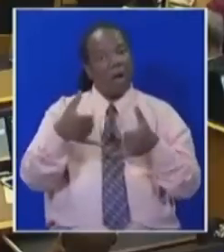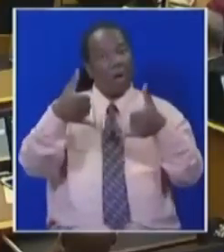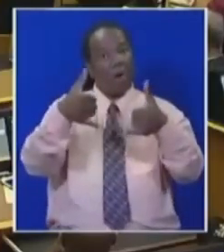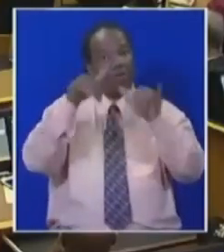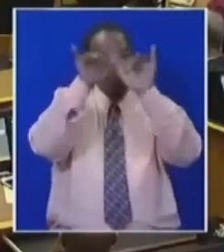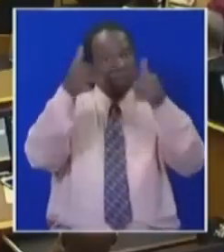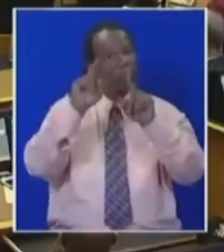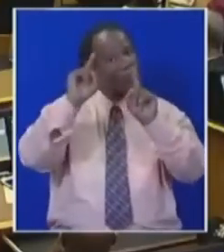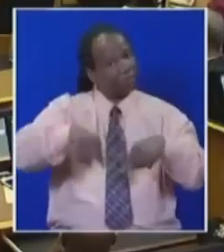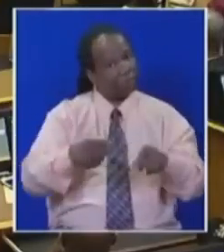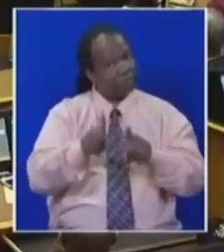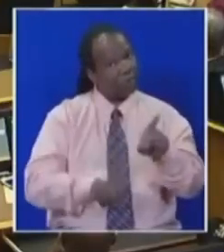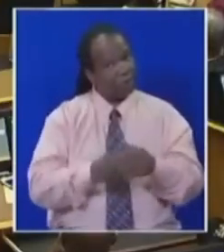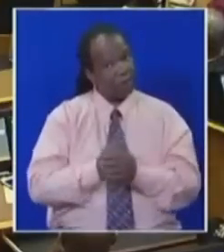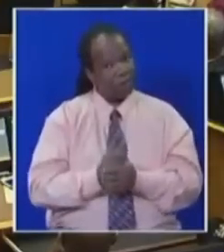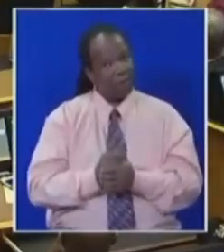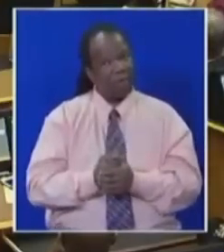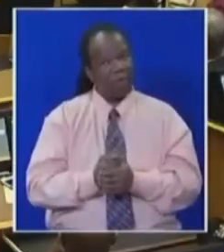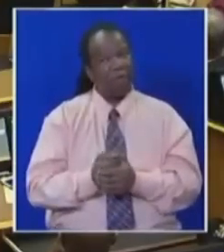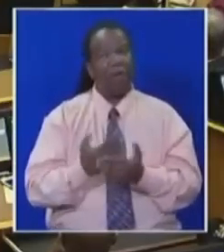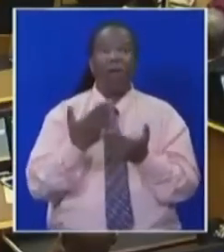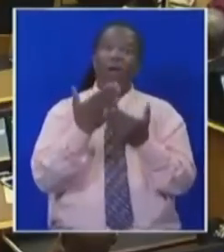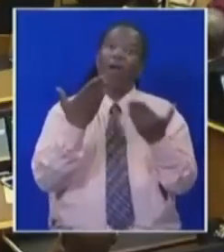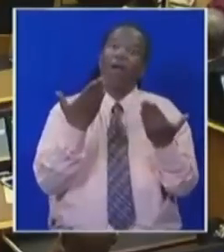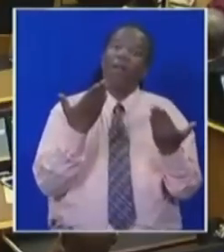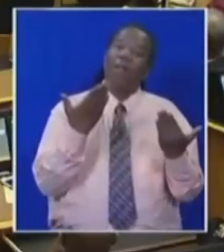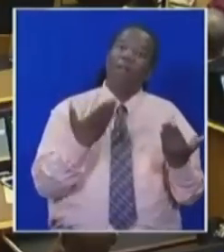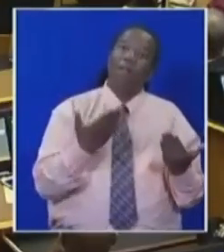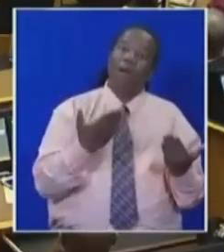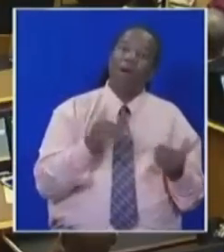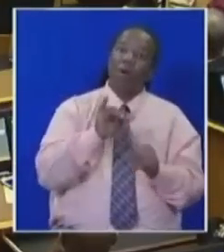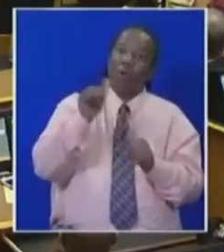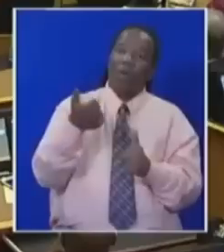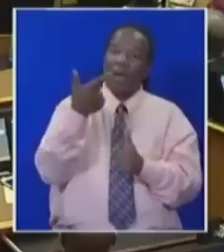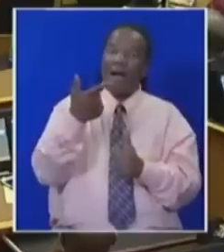now you are going to win a sankara award once you withdraw that one please